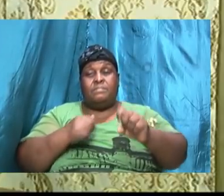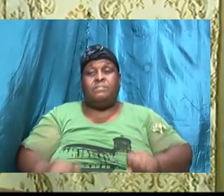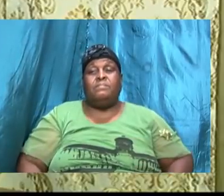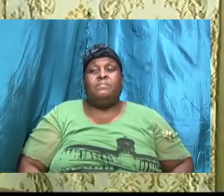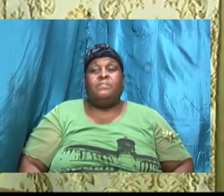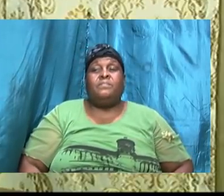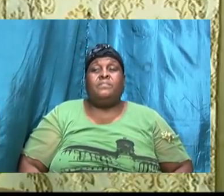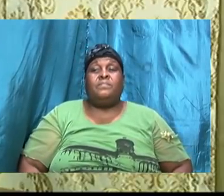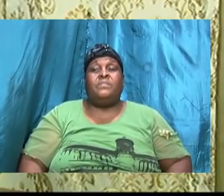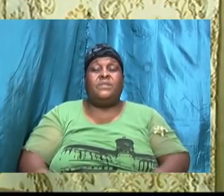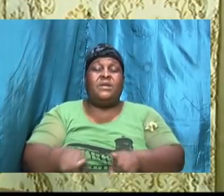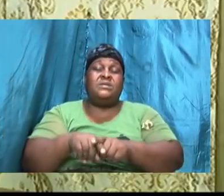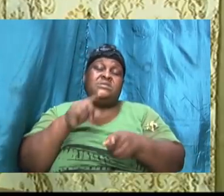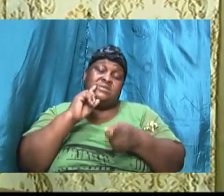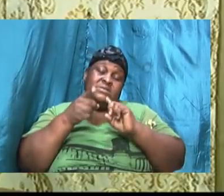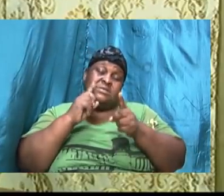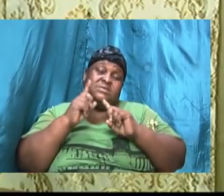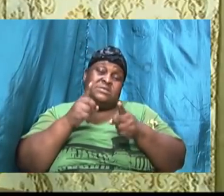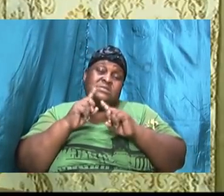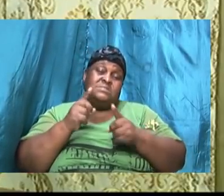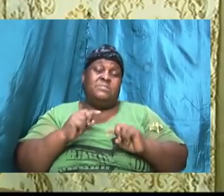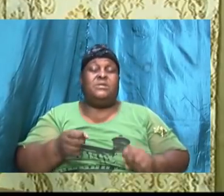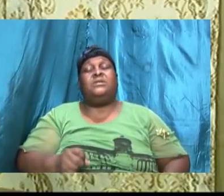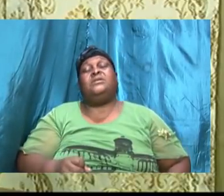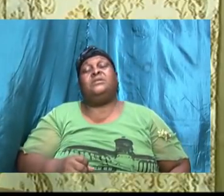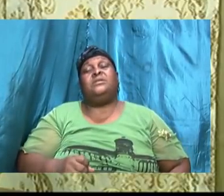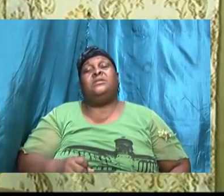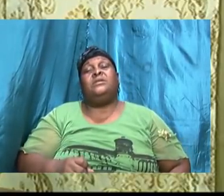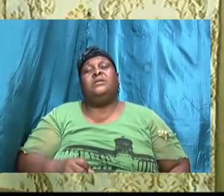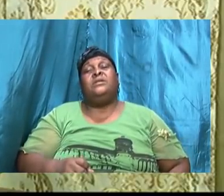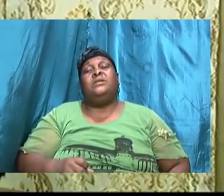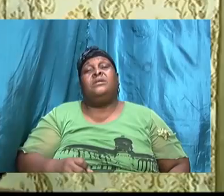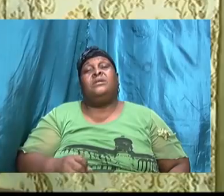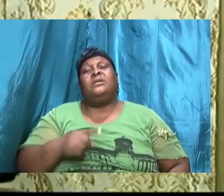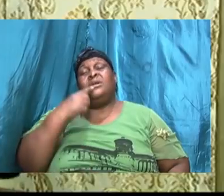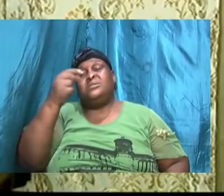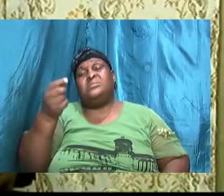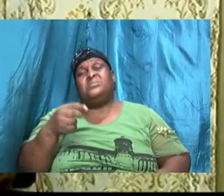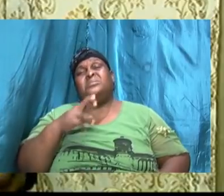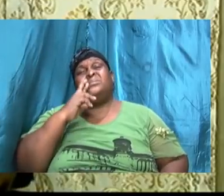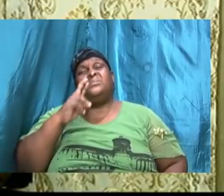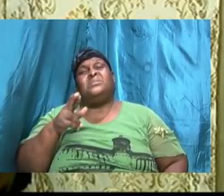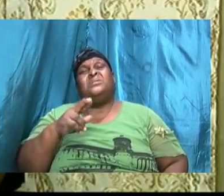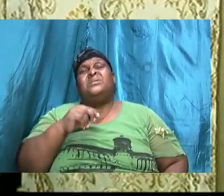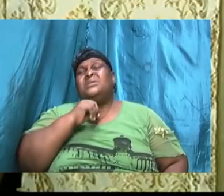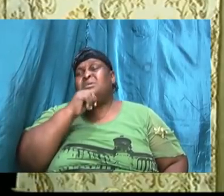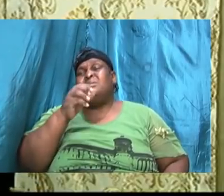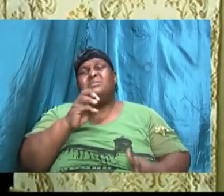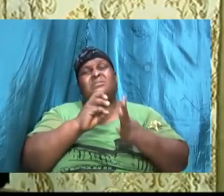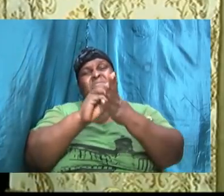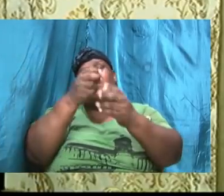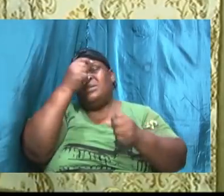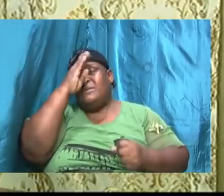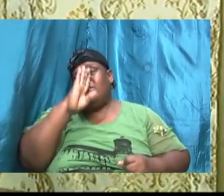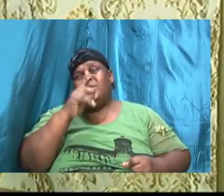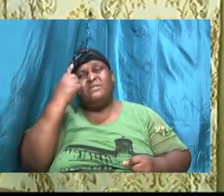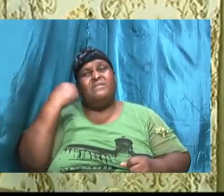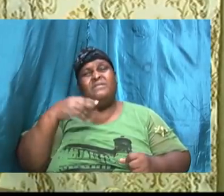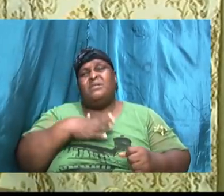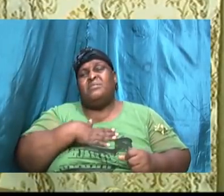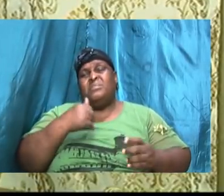and as we discussed I told her that this was not the will of God for my life